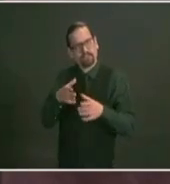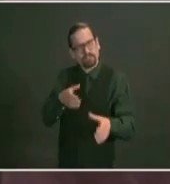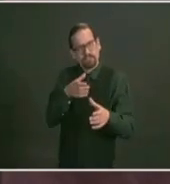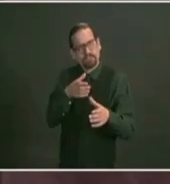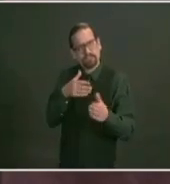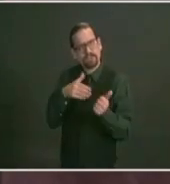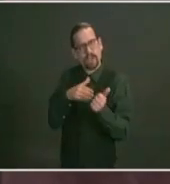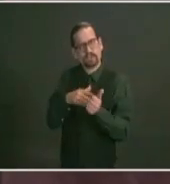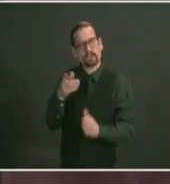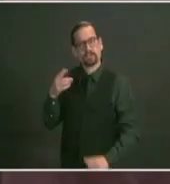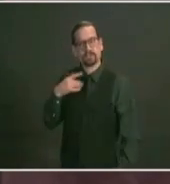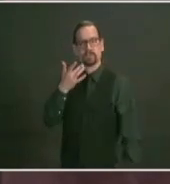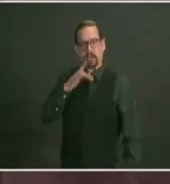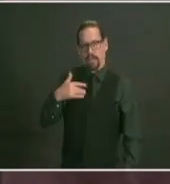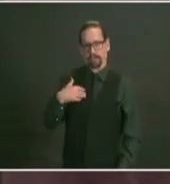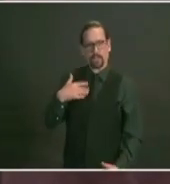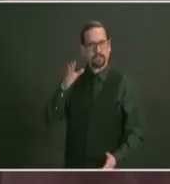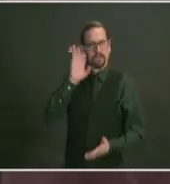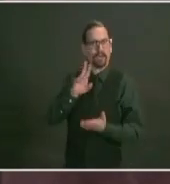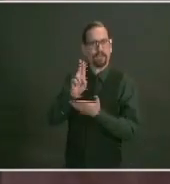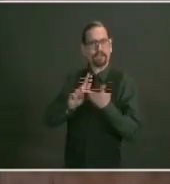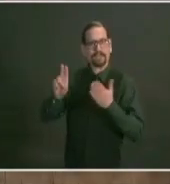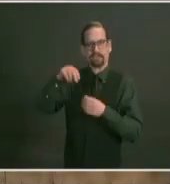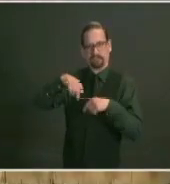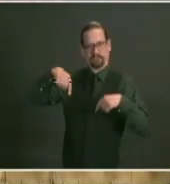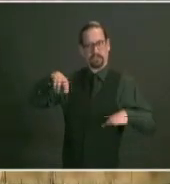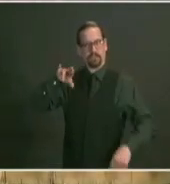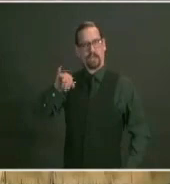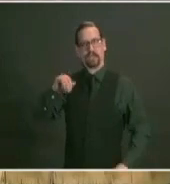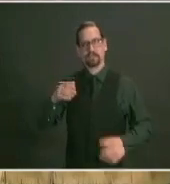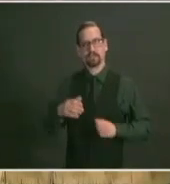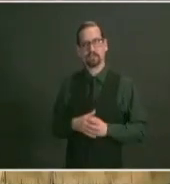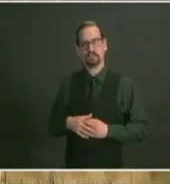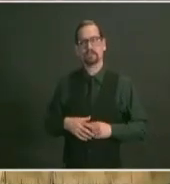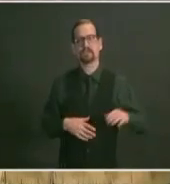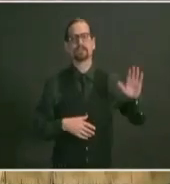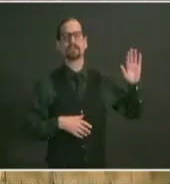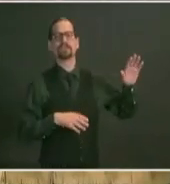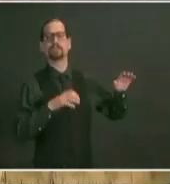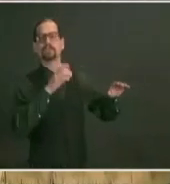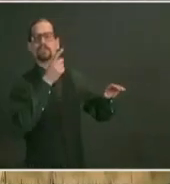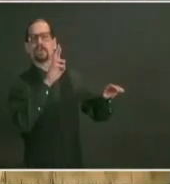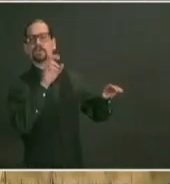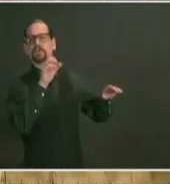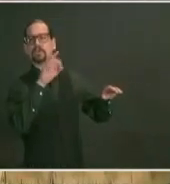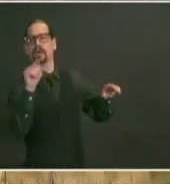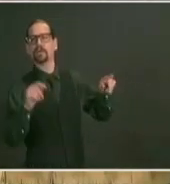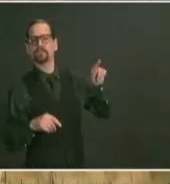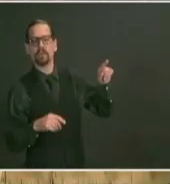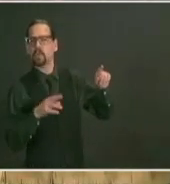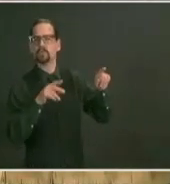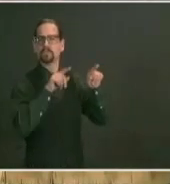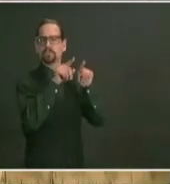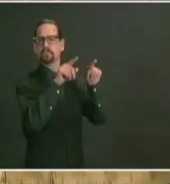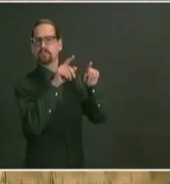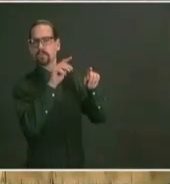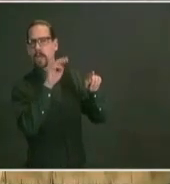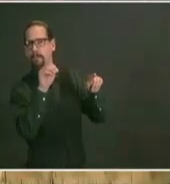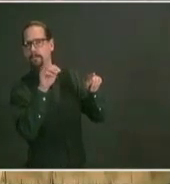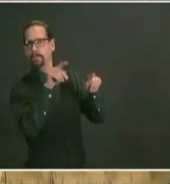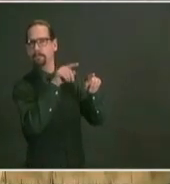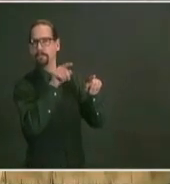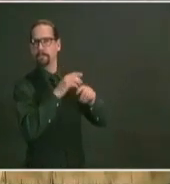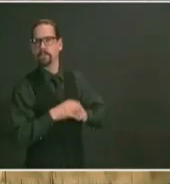dr scott and uh tom mccarthy um what is being said on the stage does not match